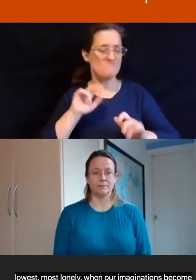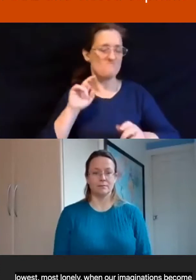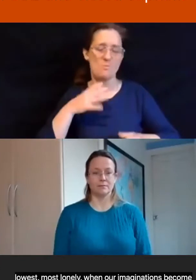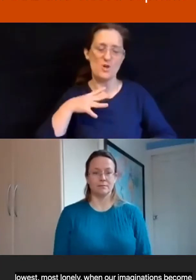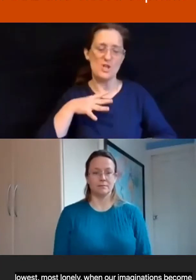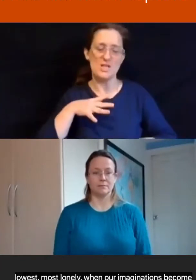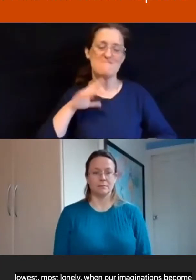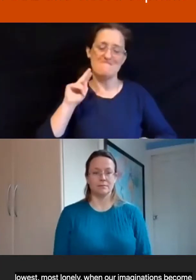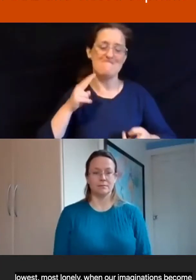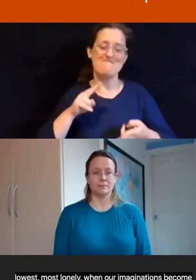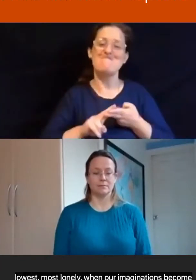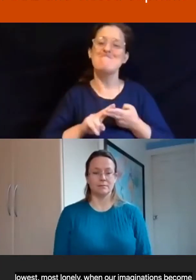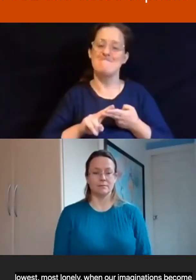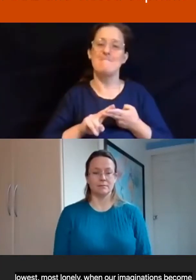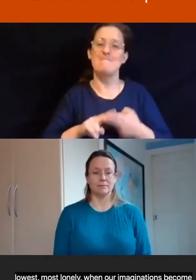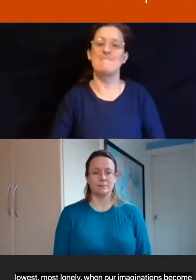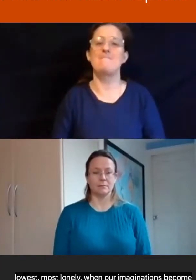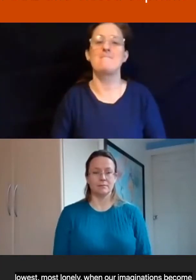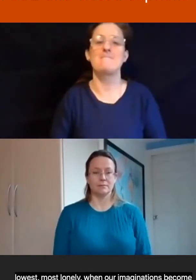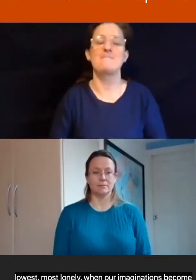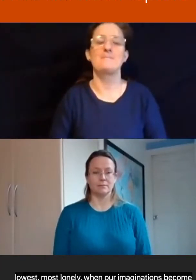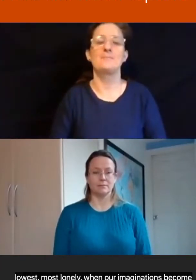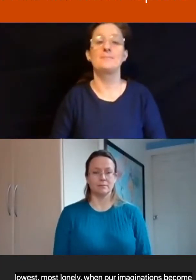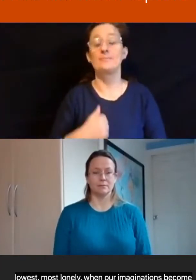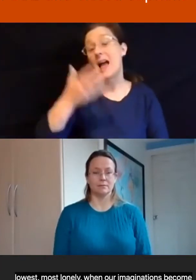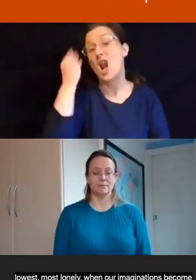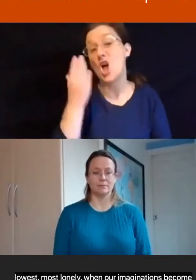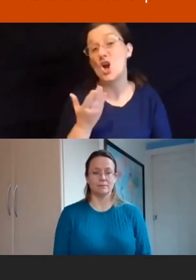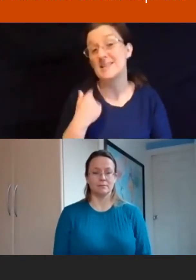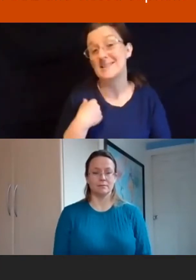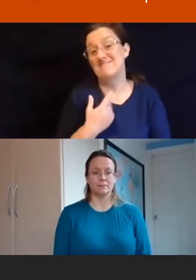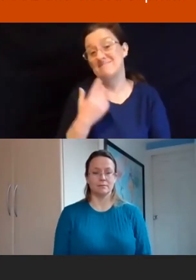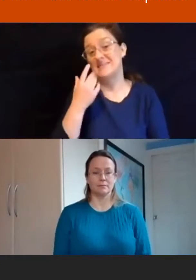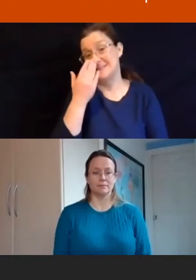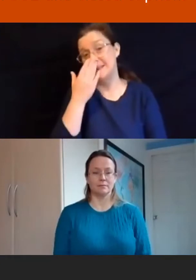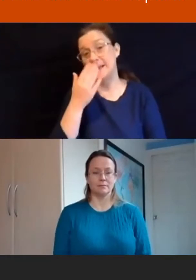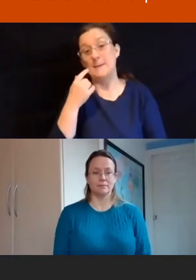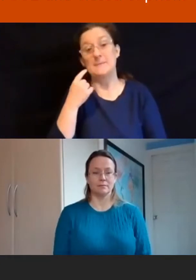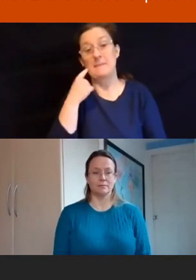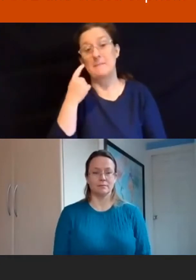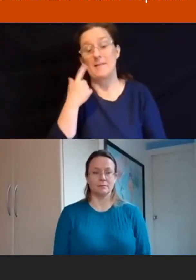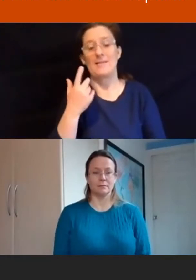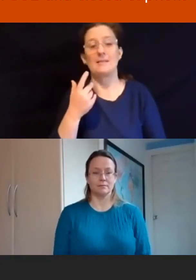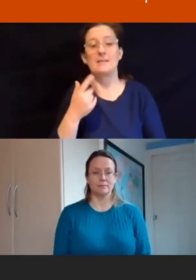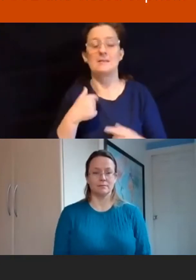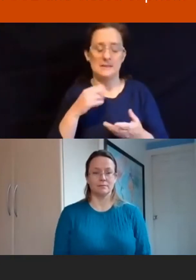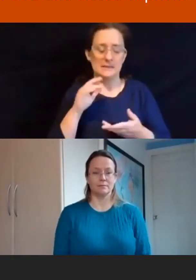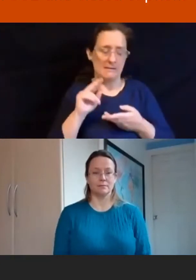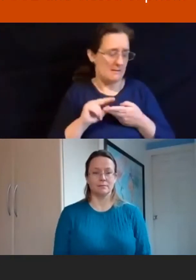I learned, and it sounds naively simple, but I haven't learned it, to offer it,